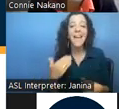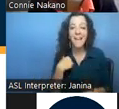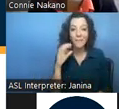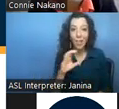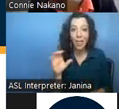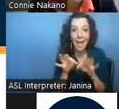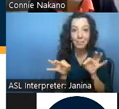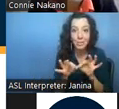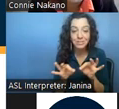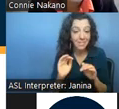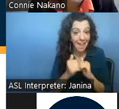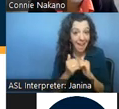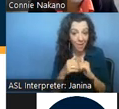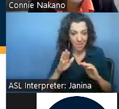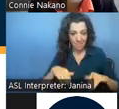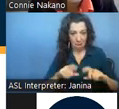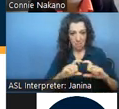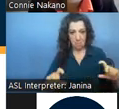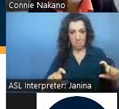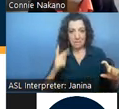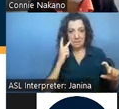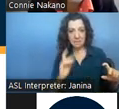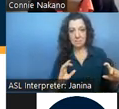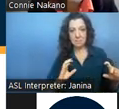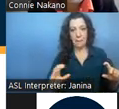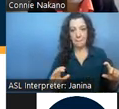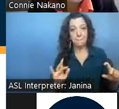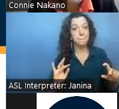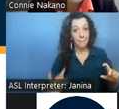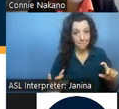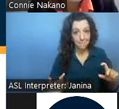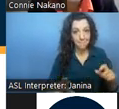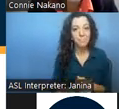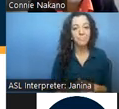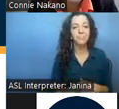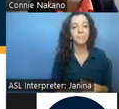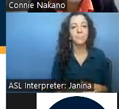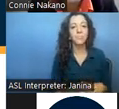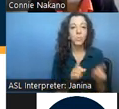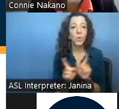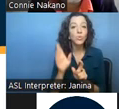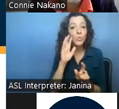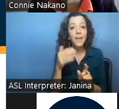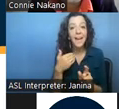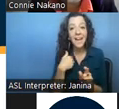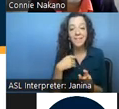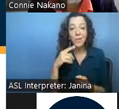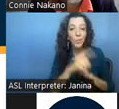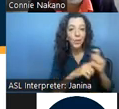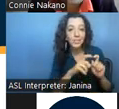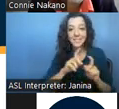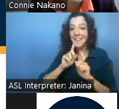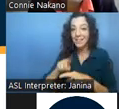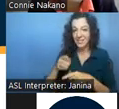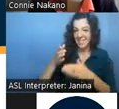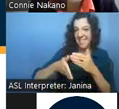that by clicking the icon at the bottom of your zoom screen we'll also have a question and answer session um if time allows at the